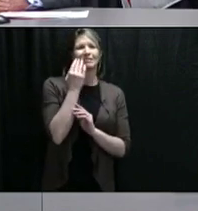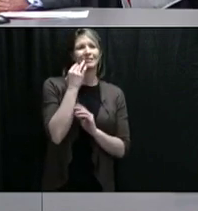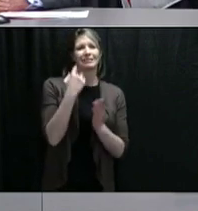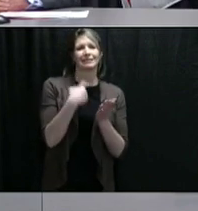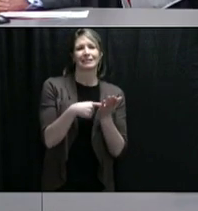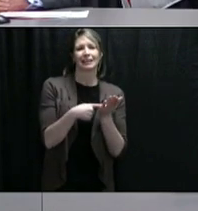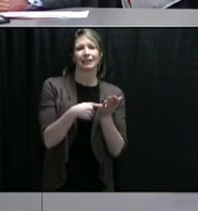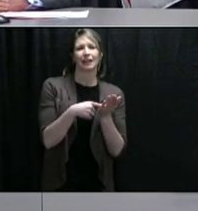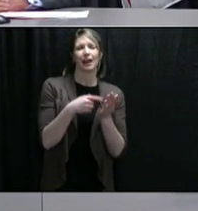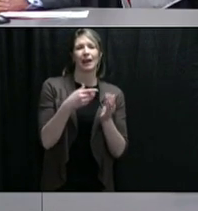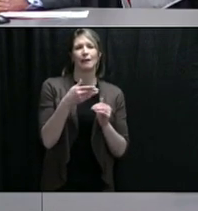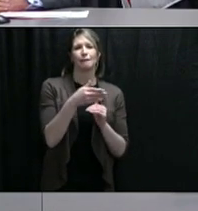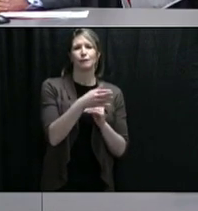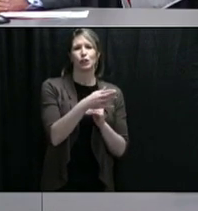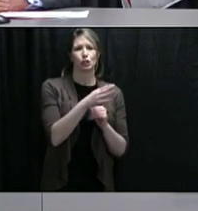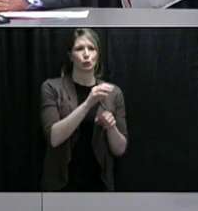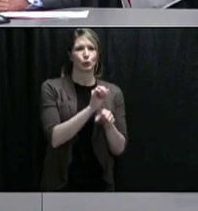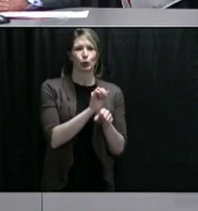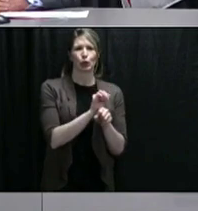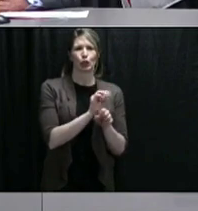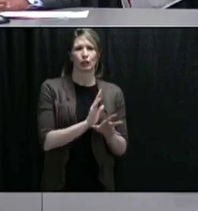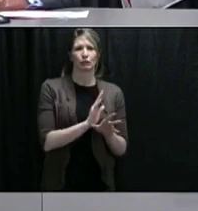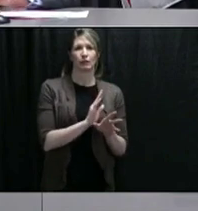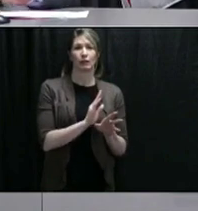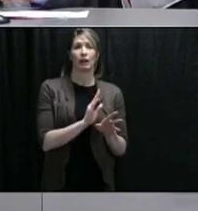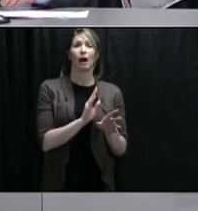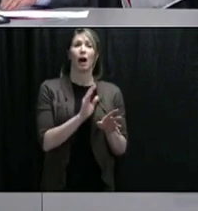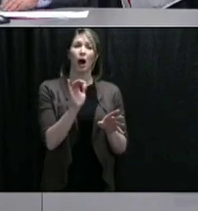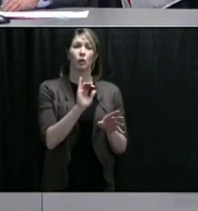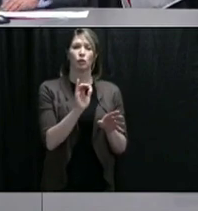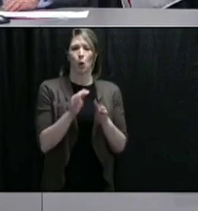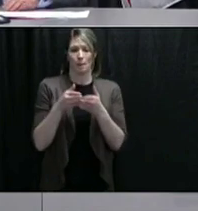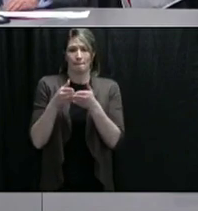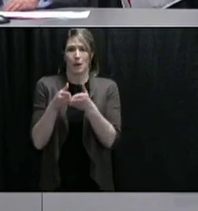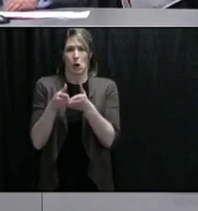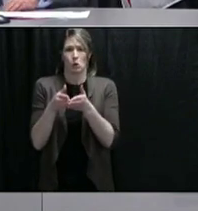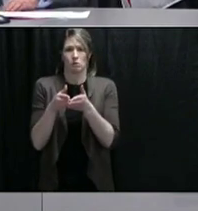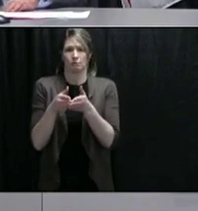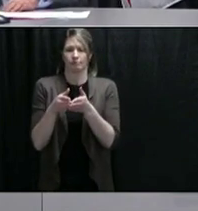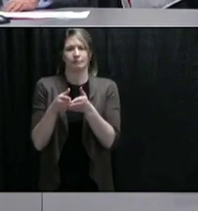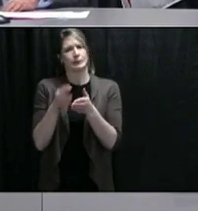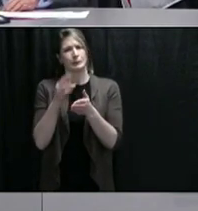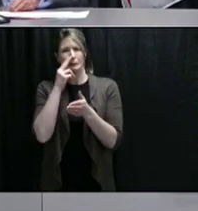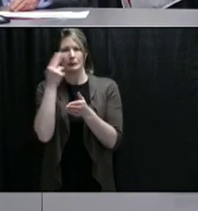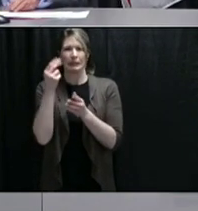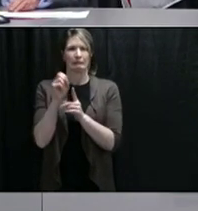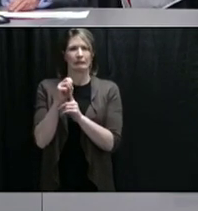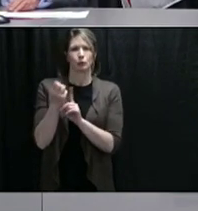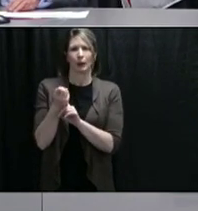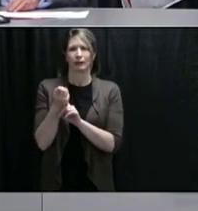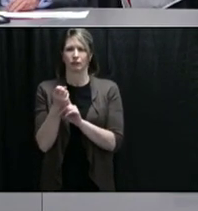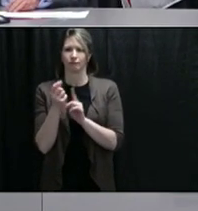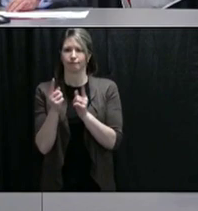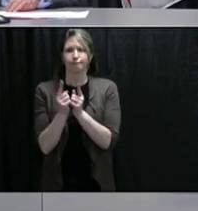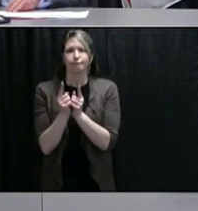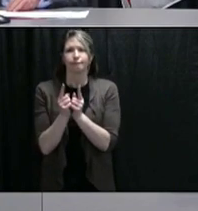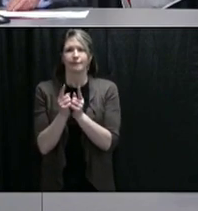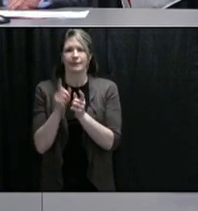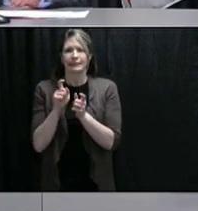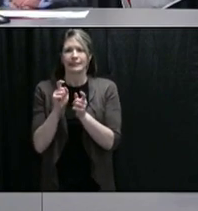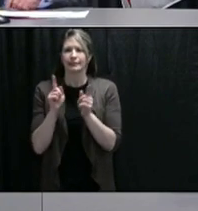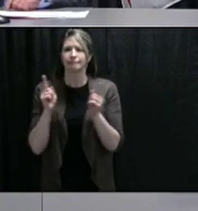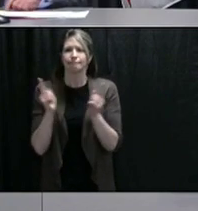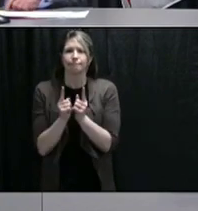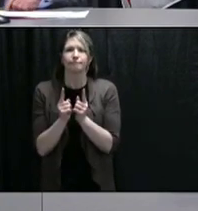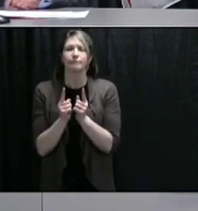working on fishing vessels. They're in a very unique situation. What is the recommendation for people who will be working in close quarters